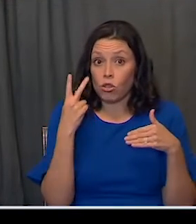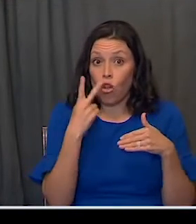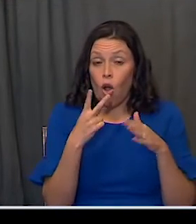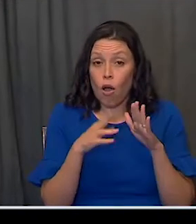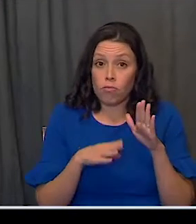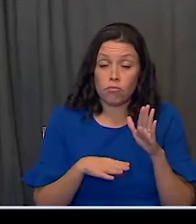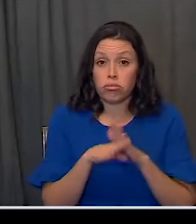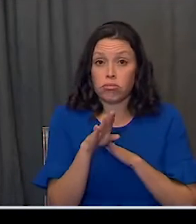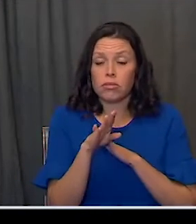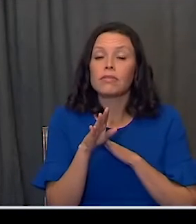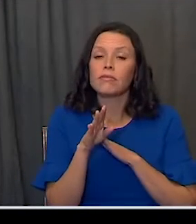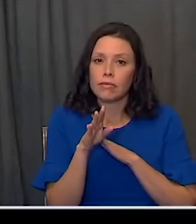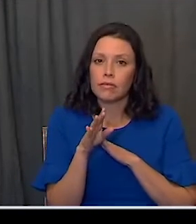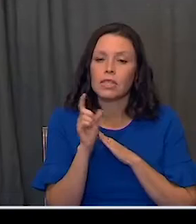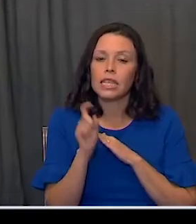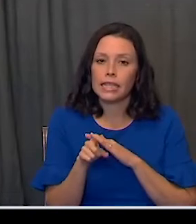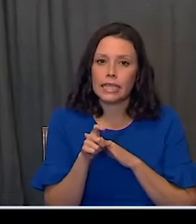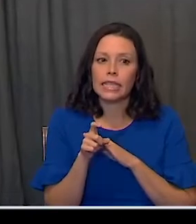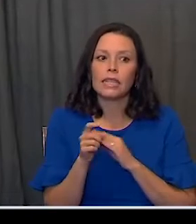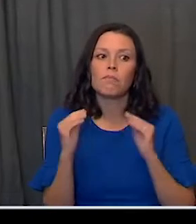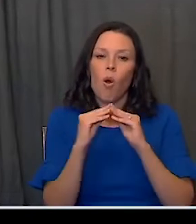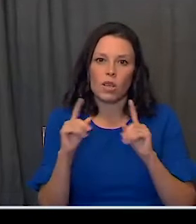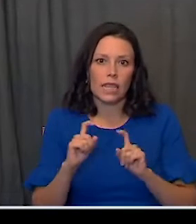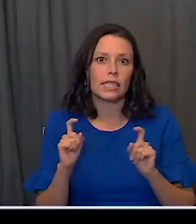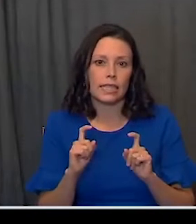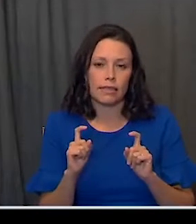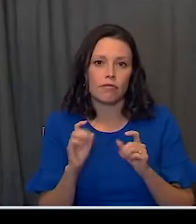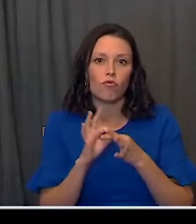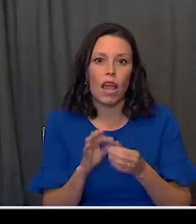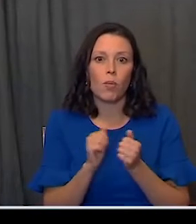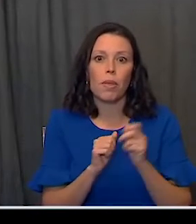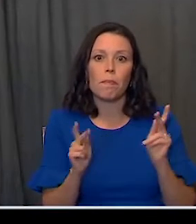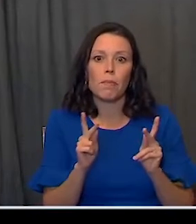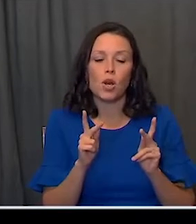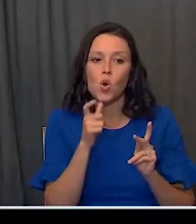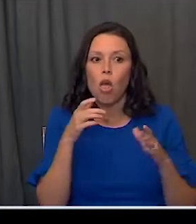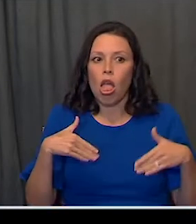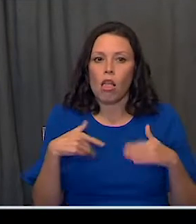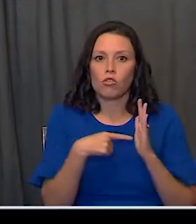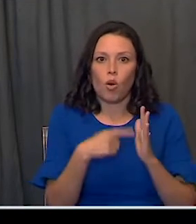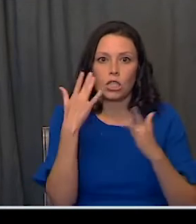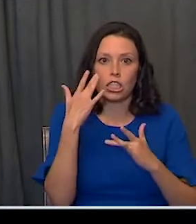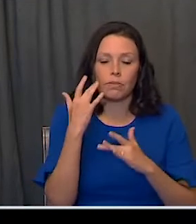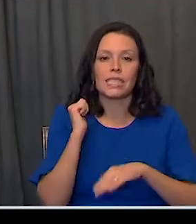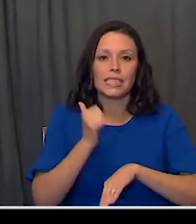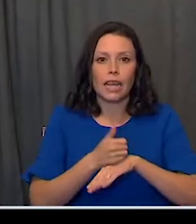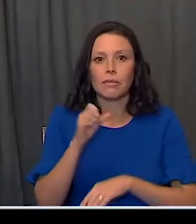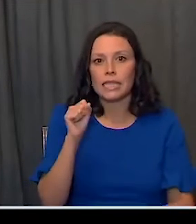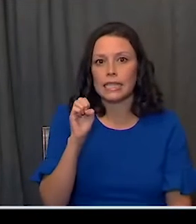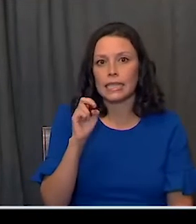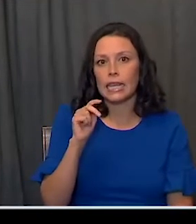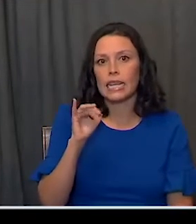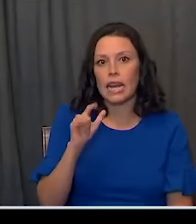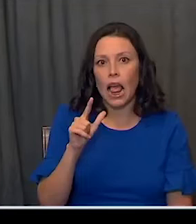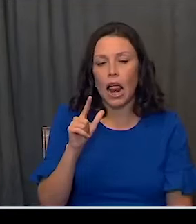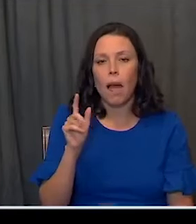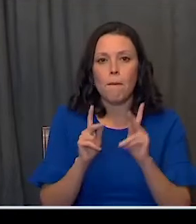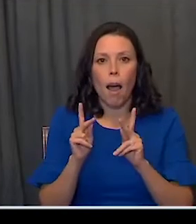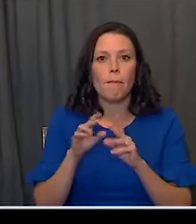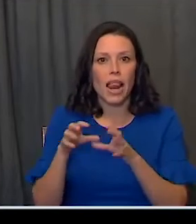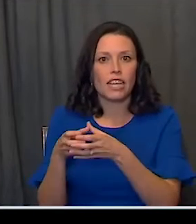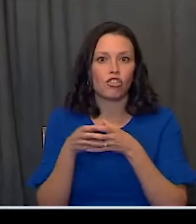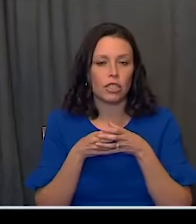surge, to really increase your testing among asymptomatics by setting up these sentinel populations. When we